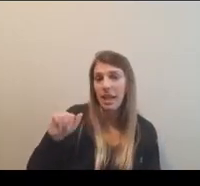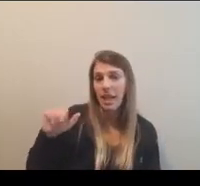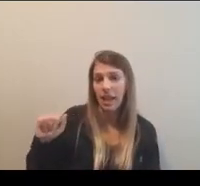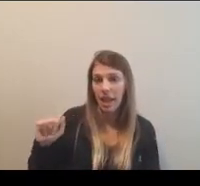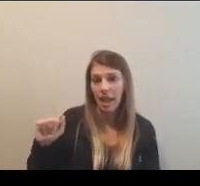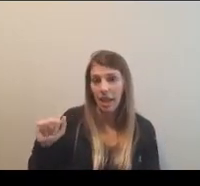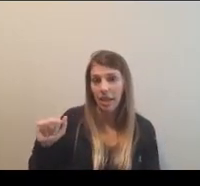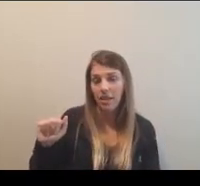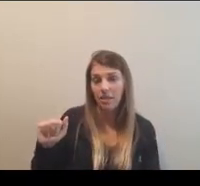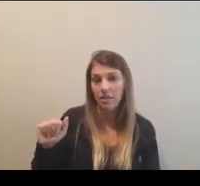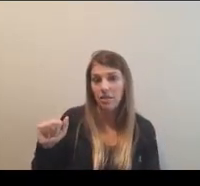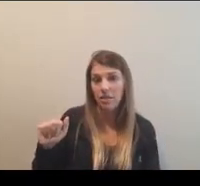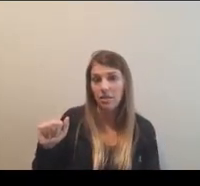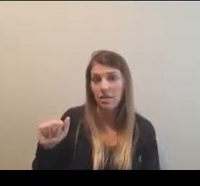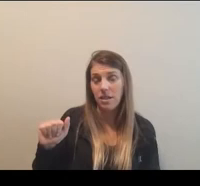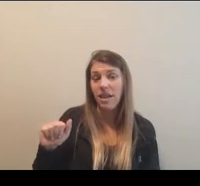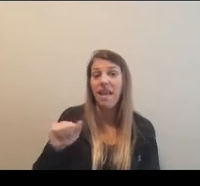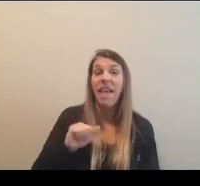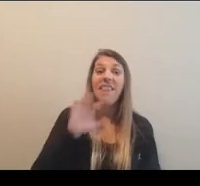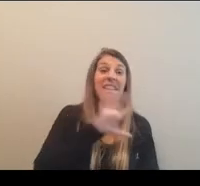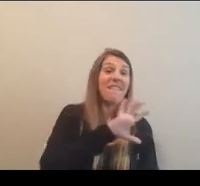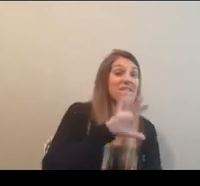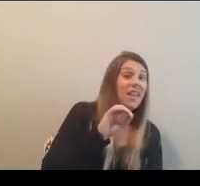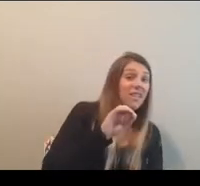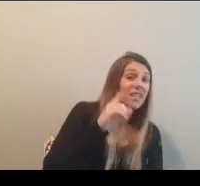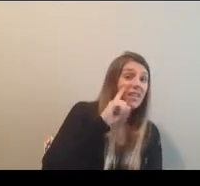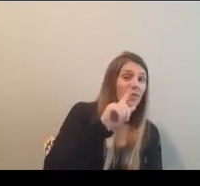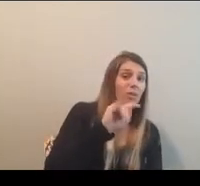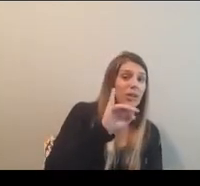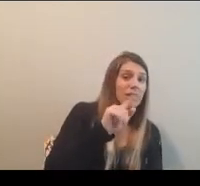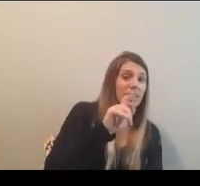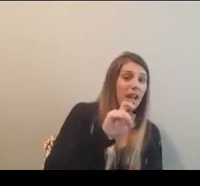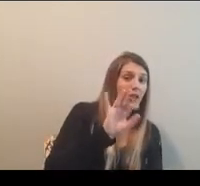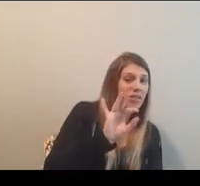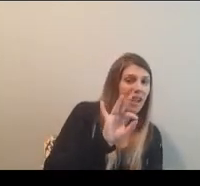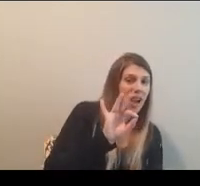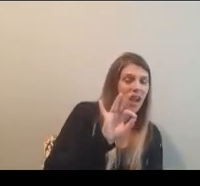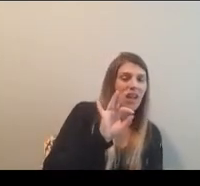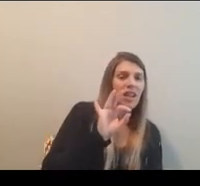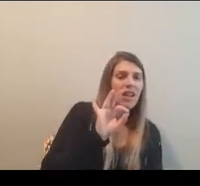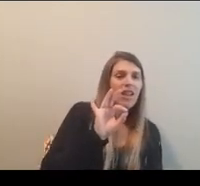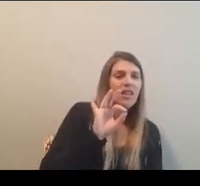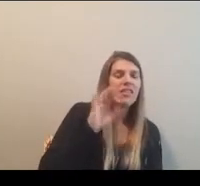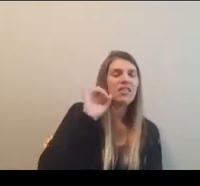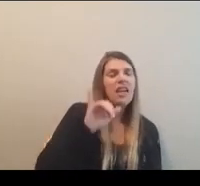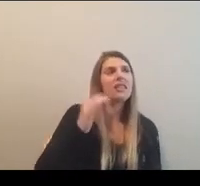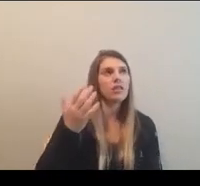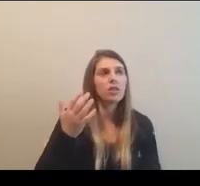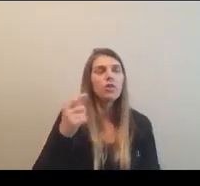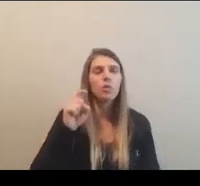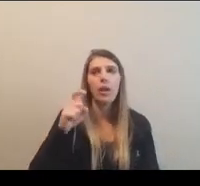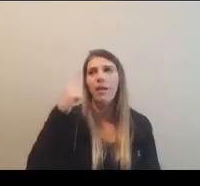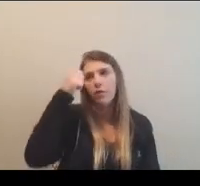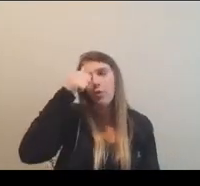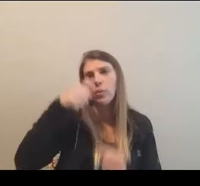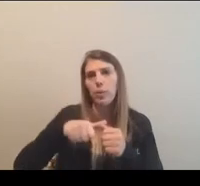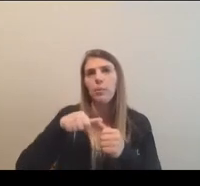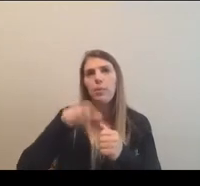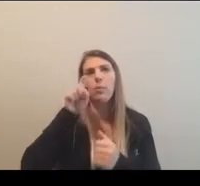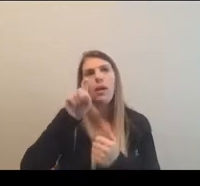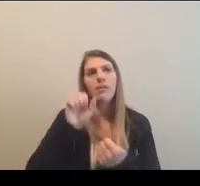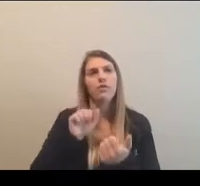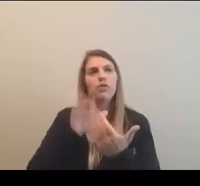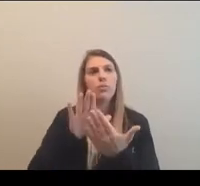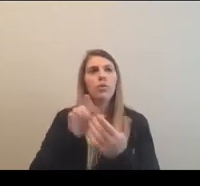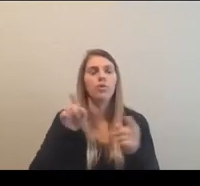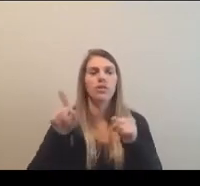So, and the 50th anniversary of Title IX, there's, there's just this consciousness by which that we have to also approach this, um,